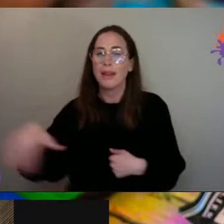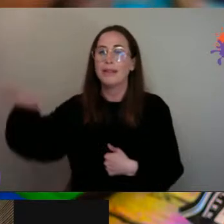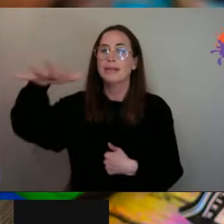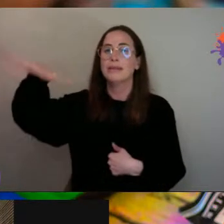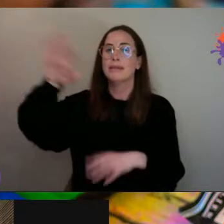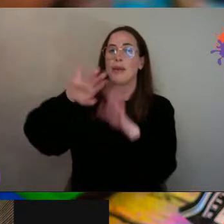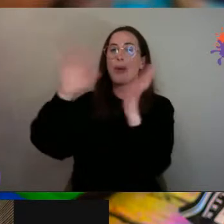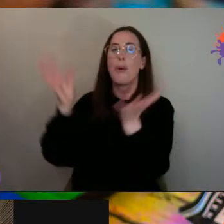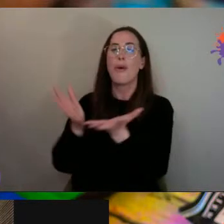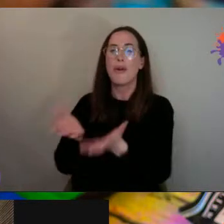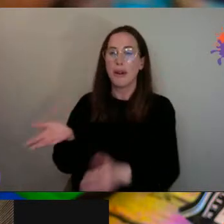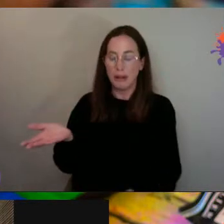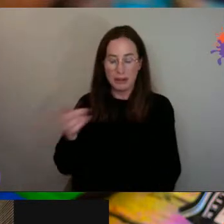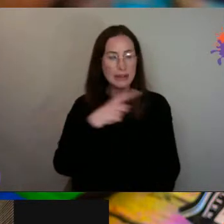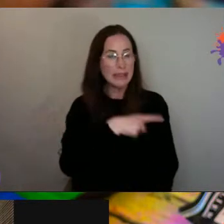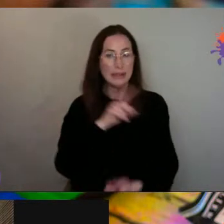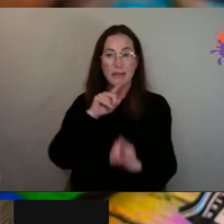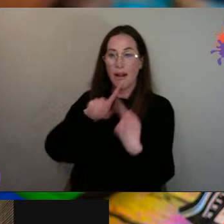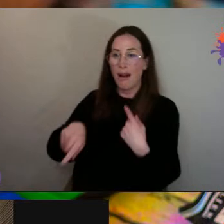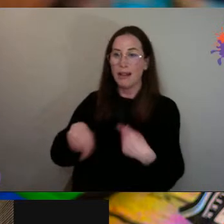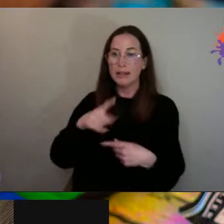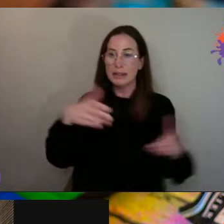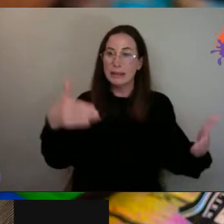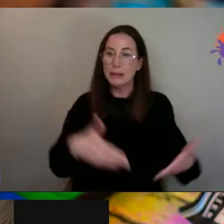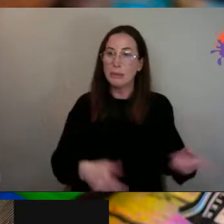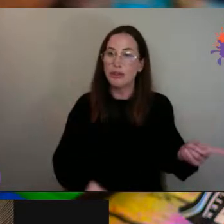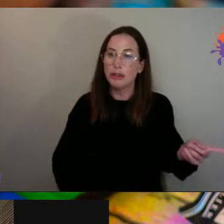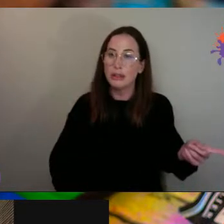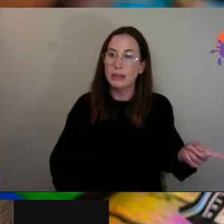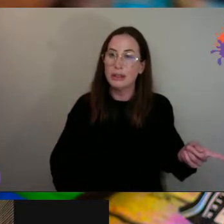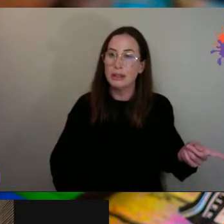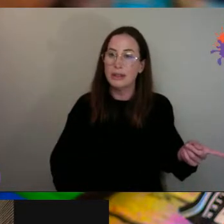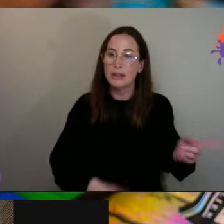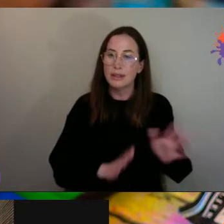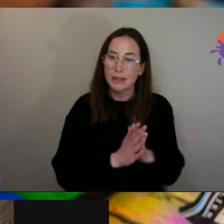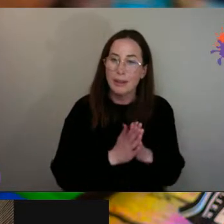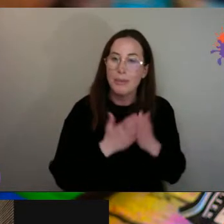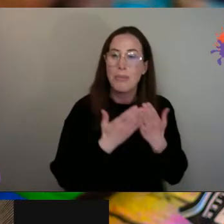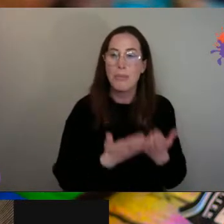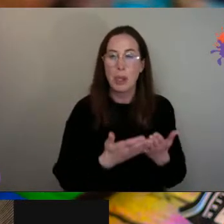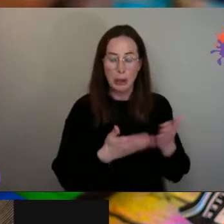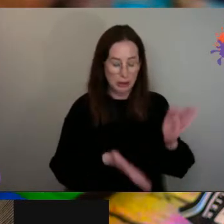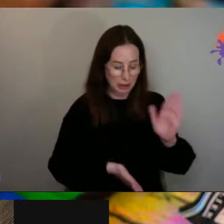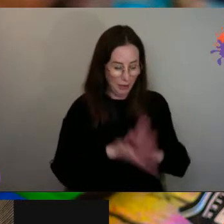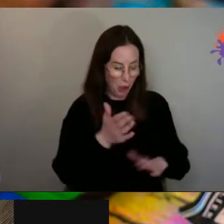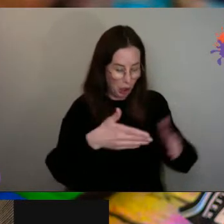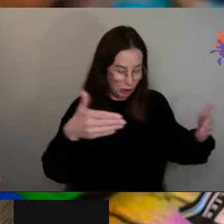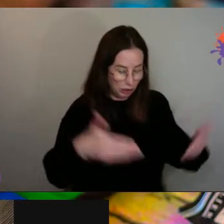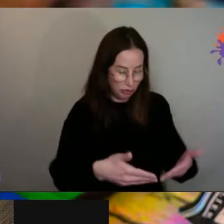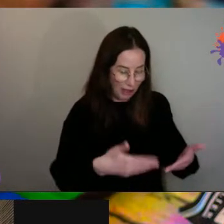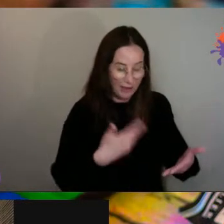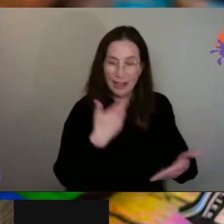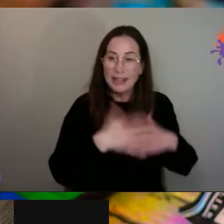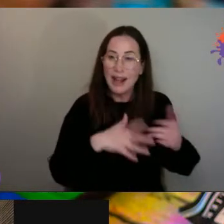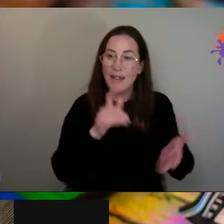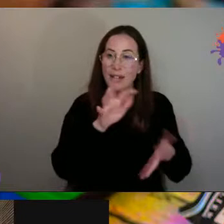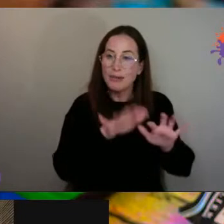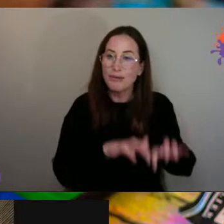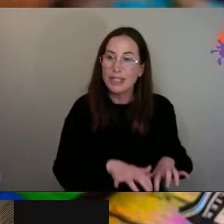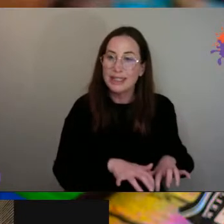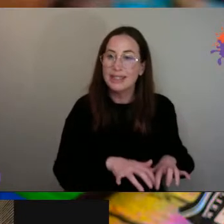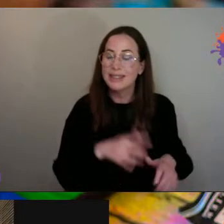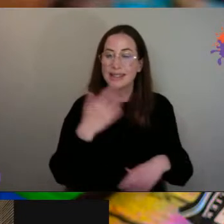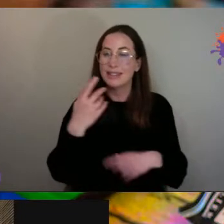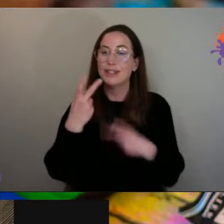the answer in his word was the cemetery. And he was saying there's books that have gone to the grave that never were written, songs that were never